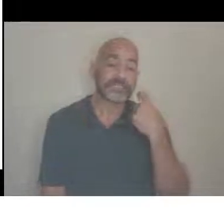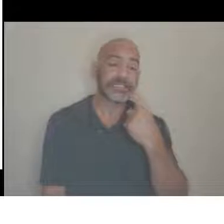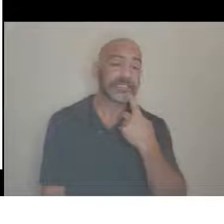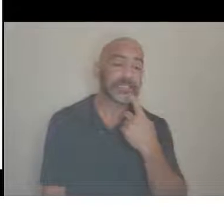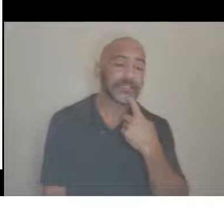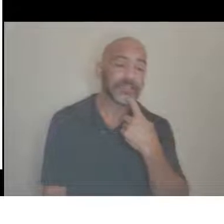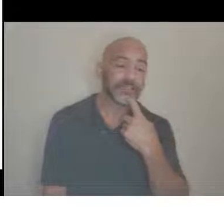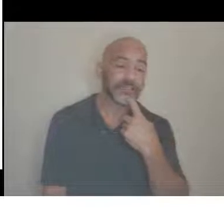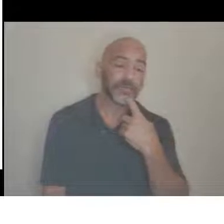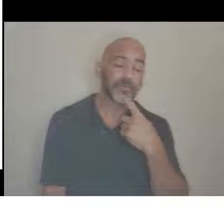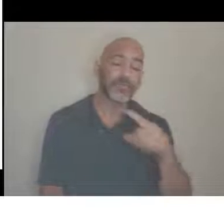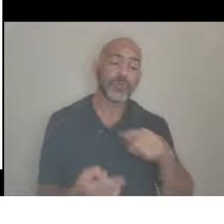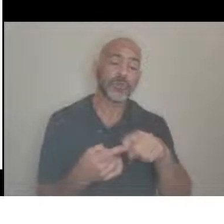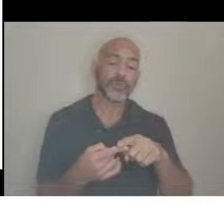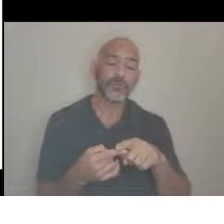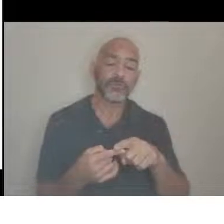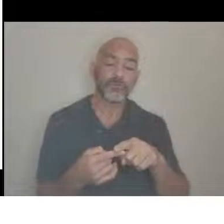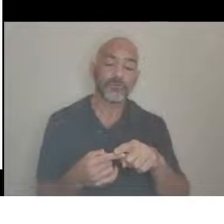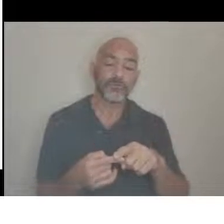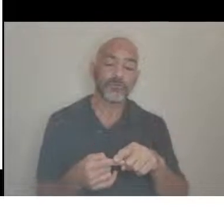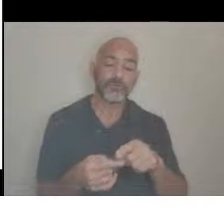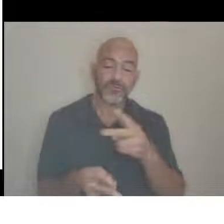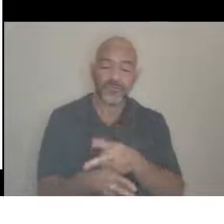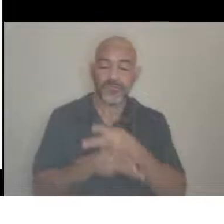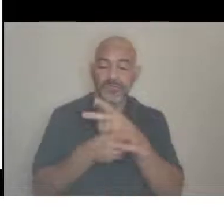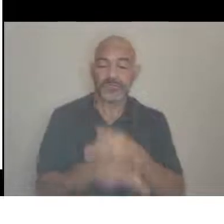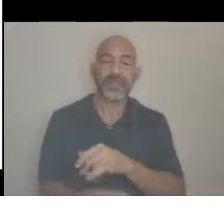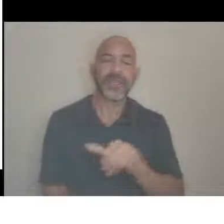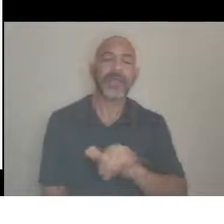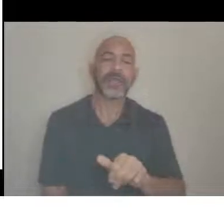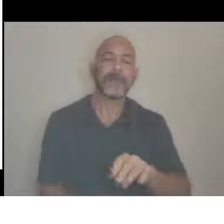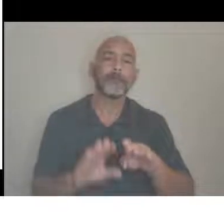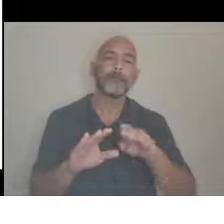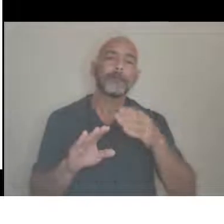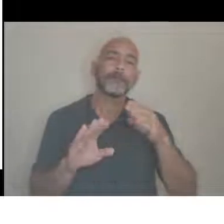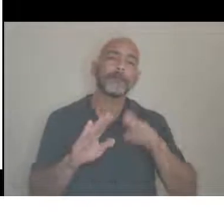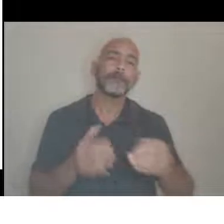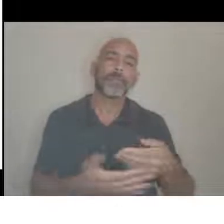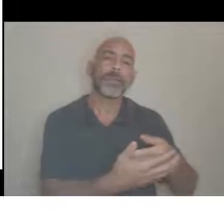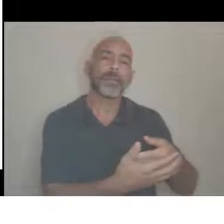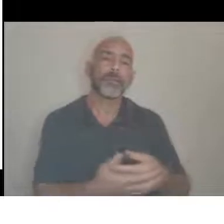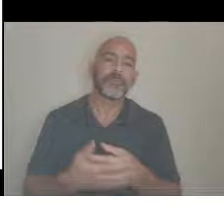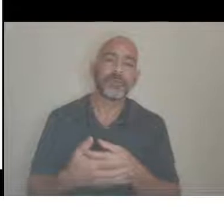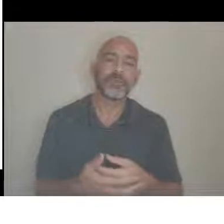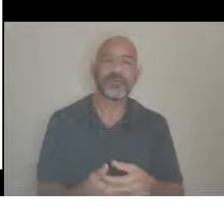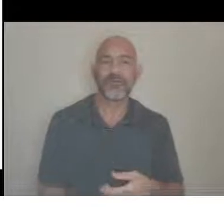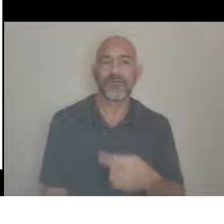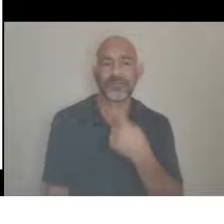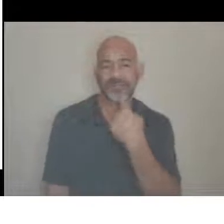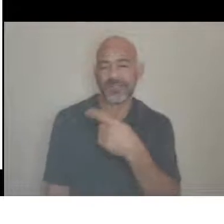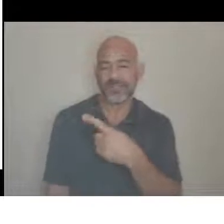People with disabilities are people, and that means some of them are jerks. Some of them are self-centered.